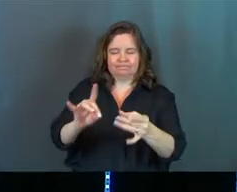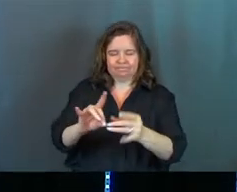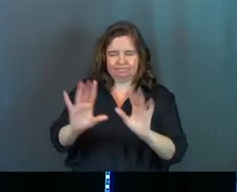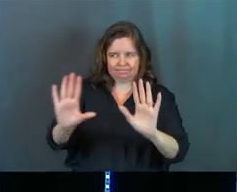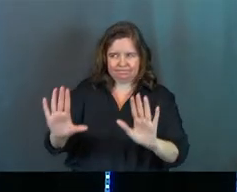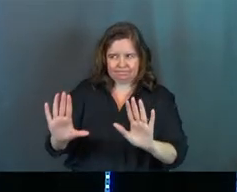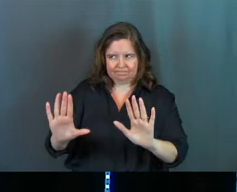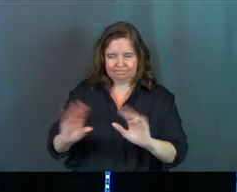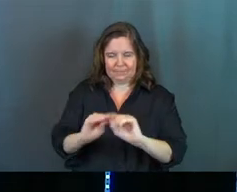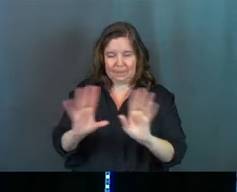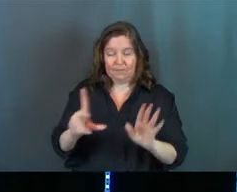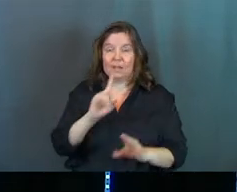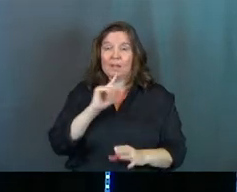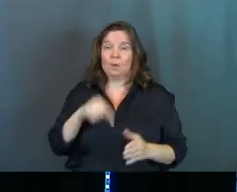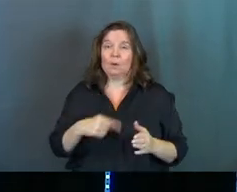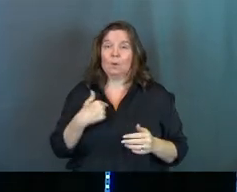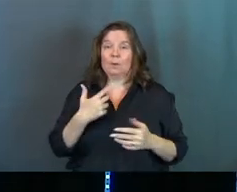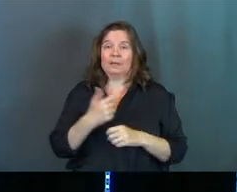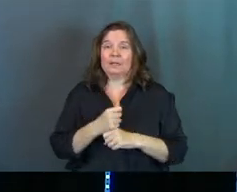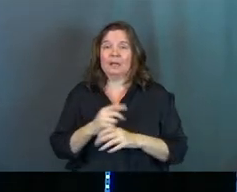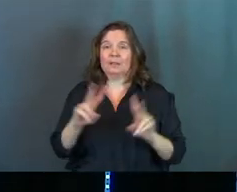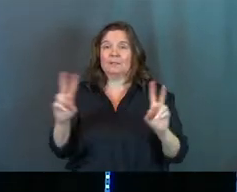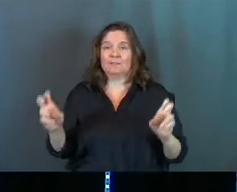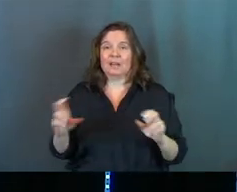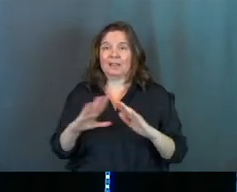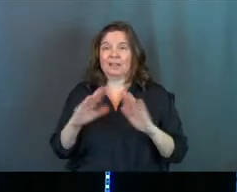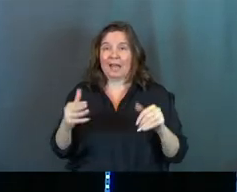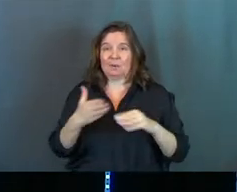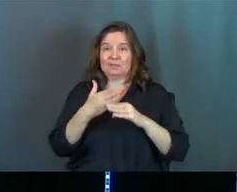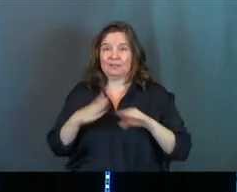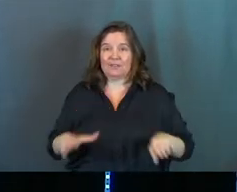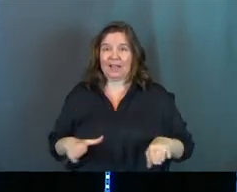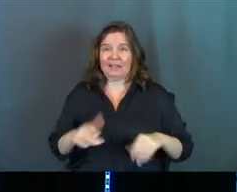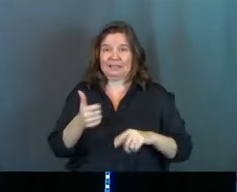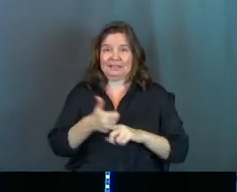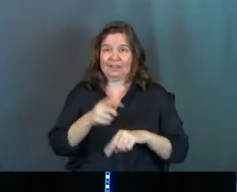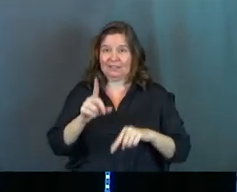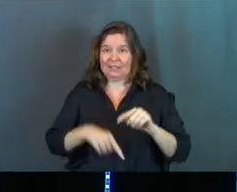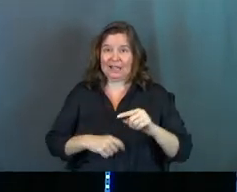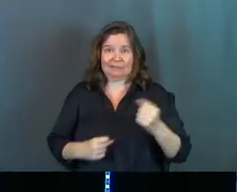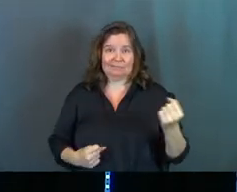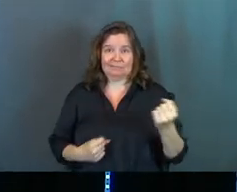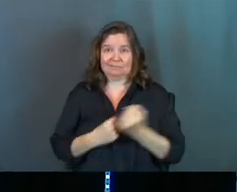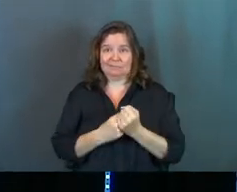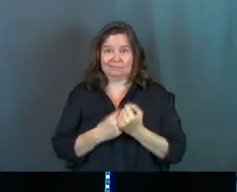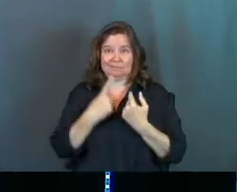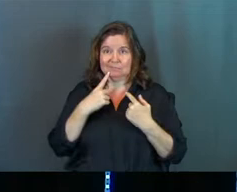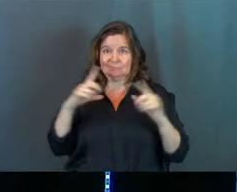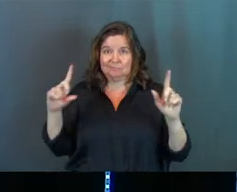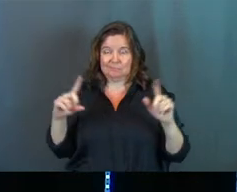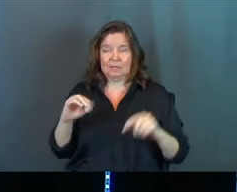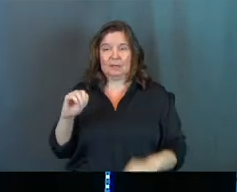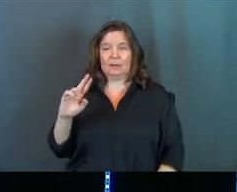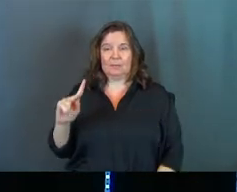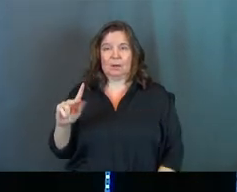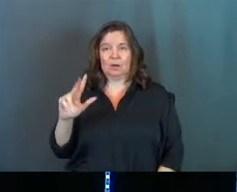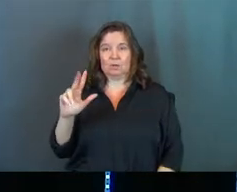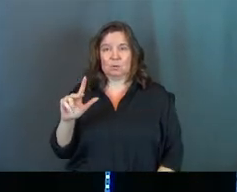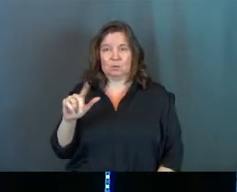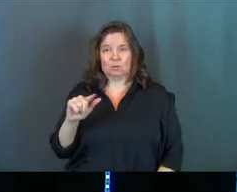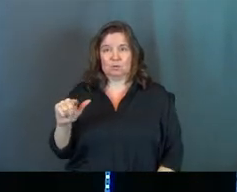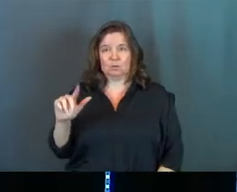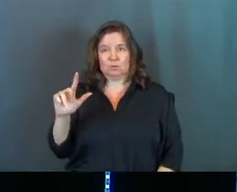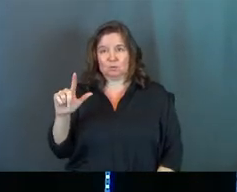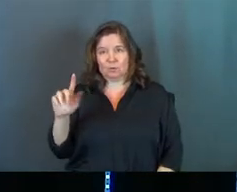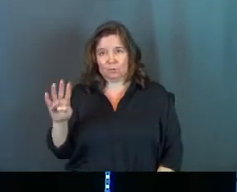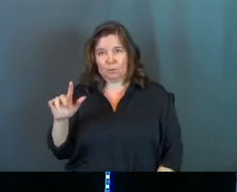he does. And this is actually where we get the phrase, a house divided cannot stand, right? We've heard that before. It's Mark 3, 24 through 25. It says, if a